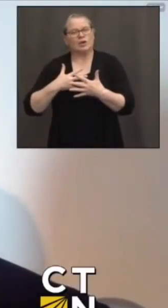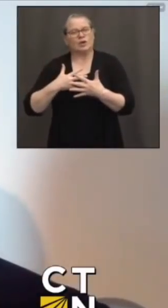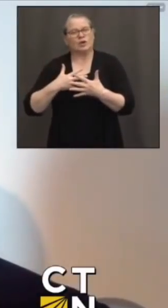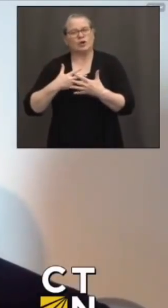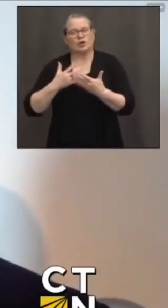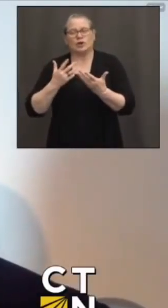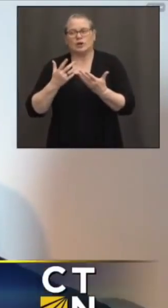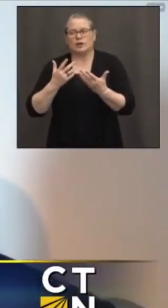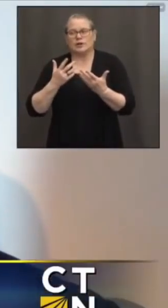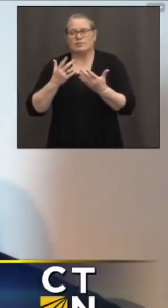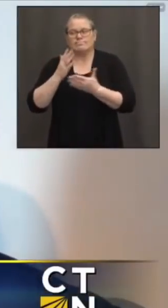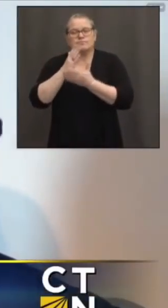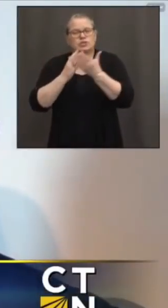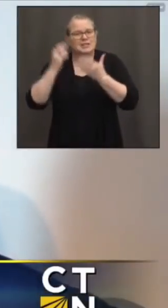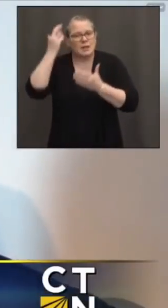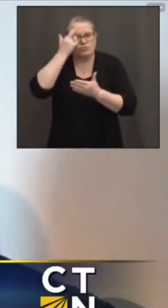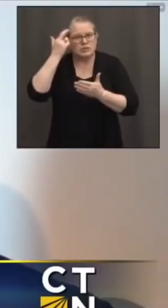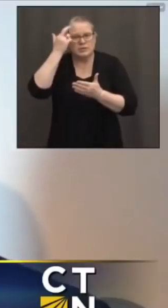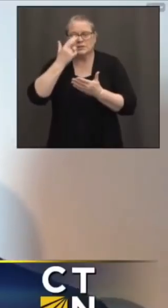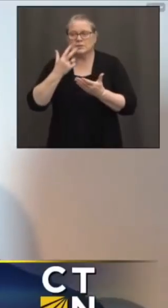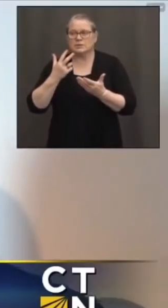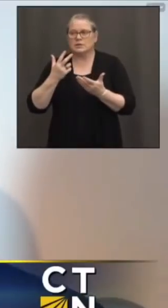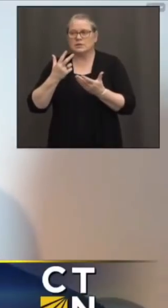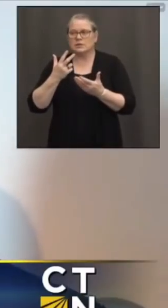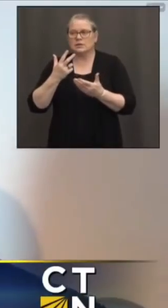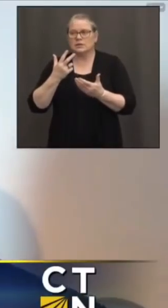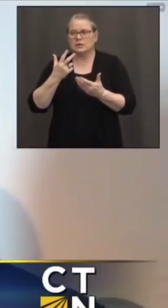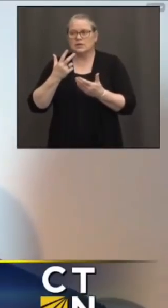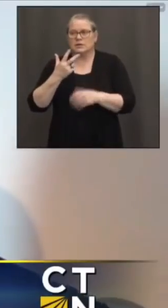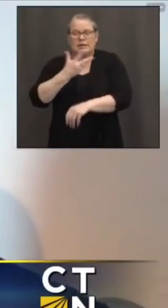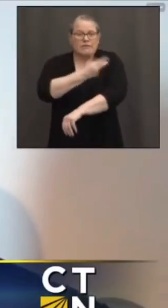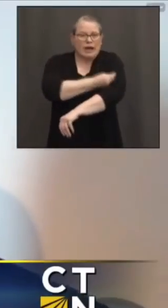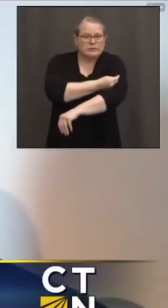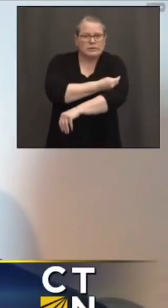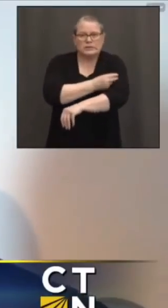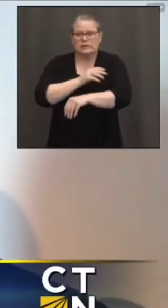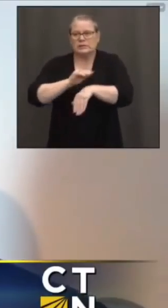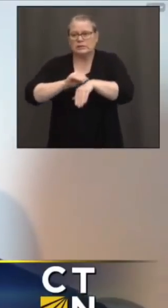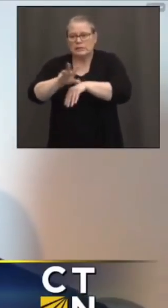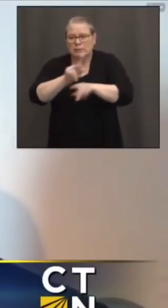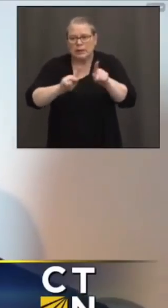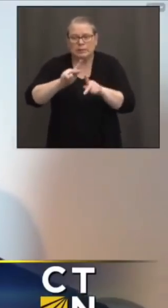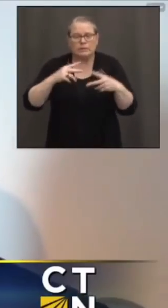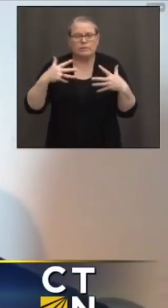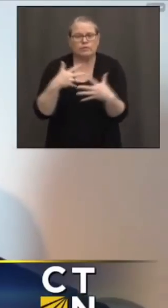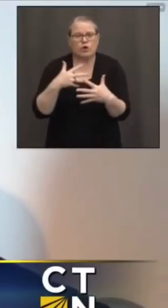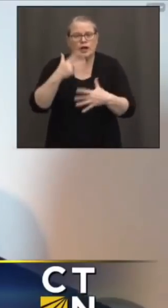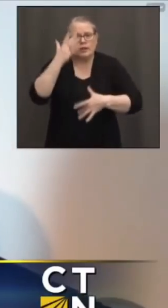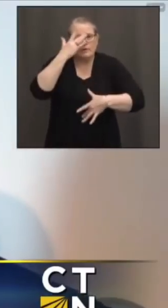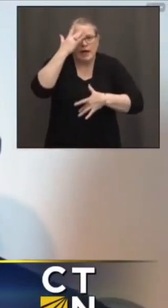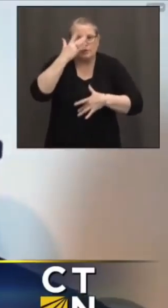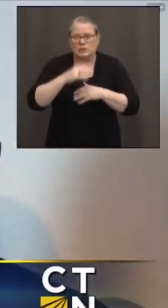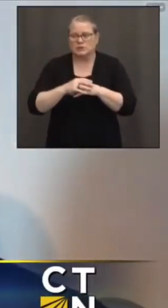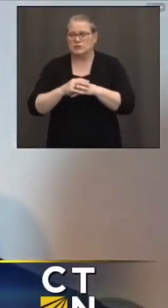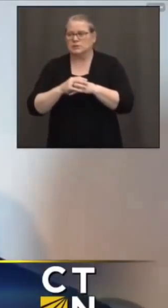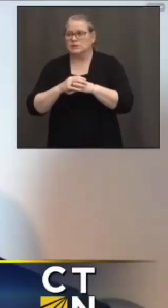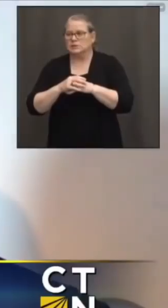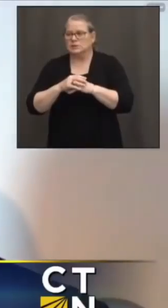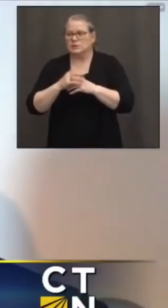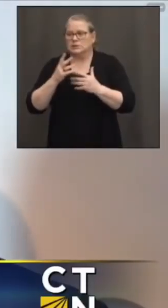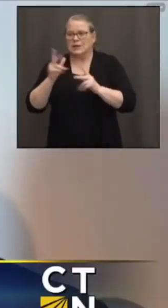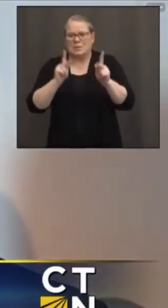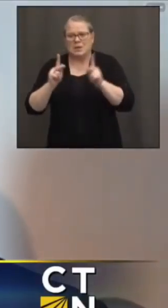afraid. The virus has gotten people afraid. And now there are people who are afraid for their own vitality.